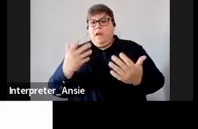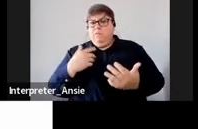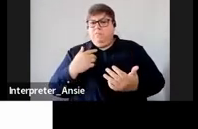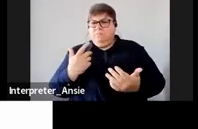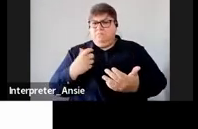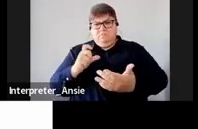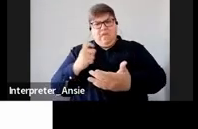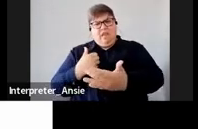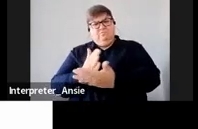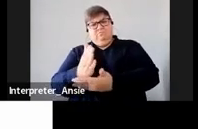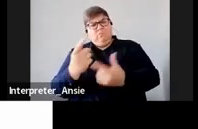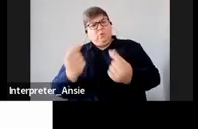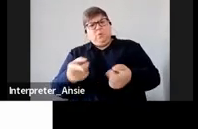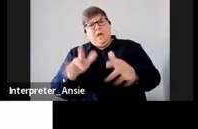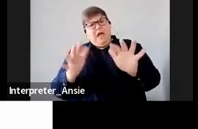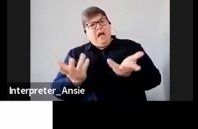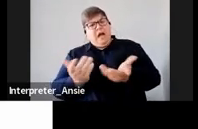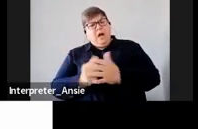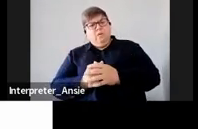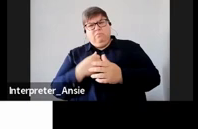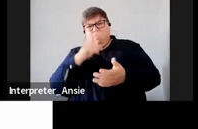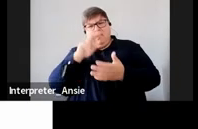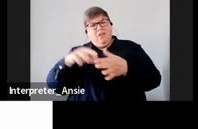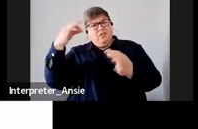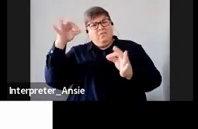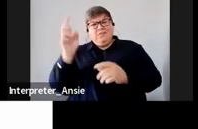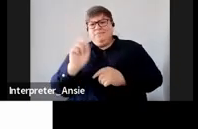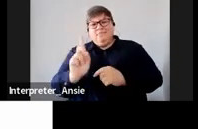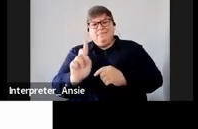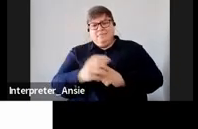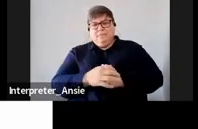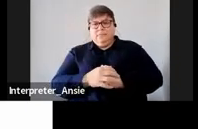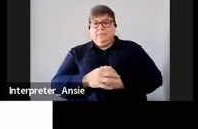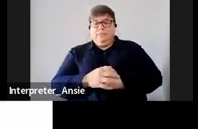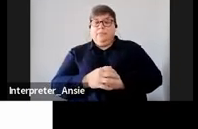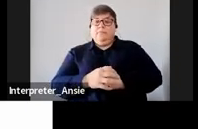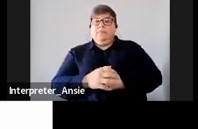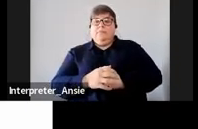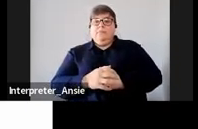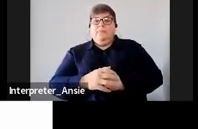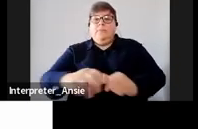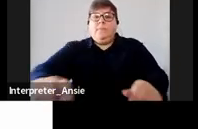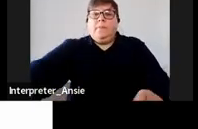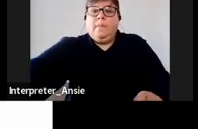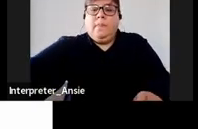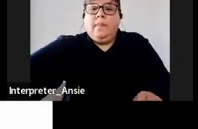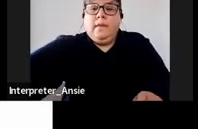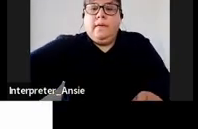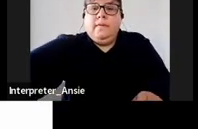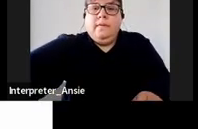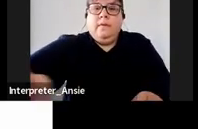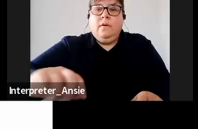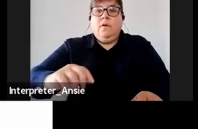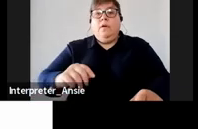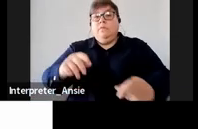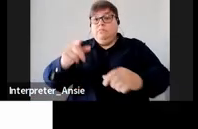to do this and what documents do you need to submit when you inform size of the death so